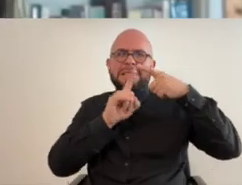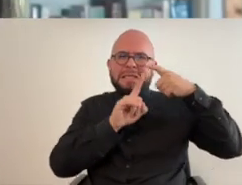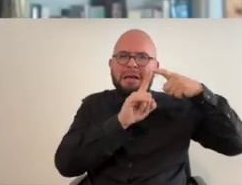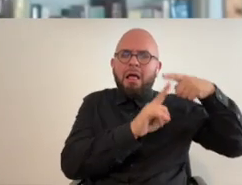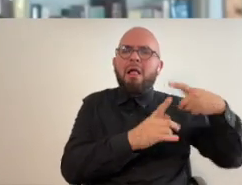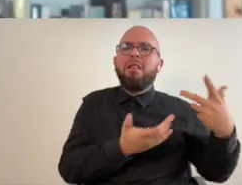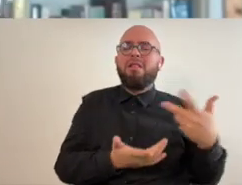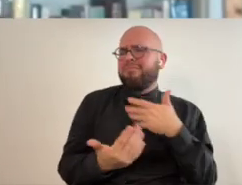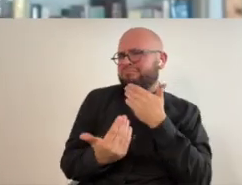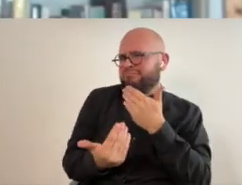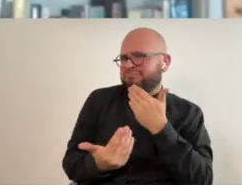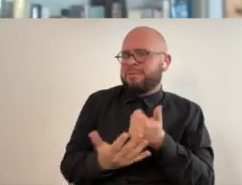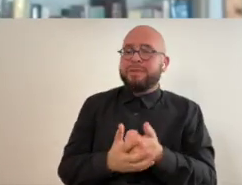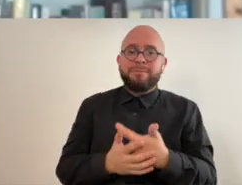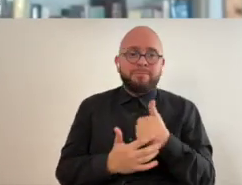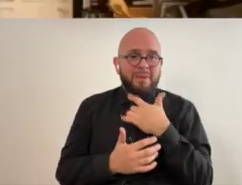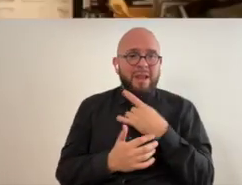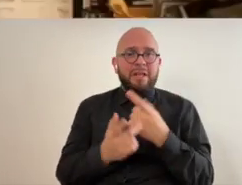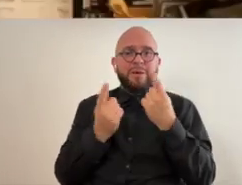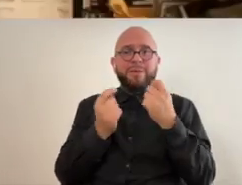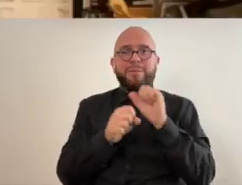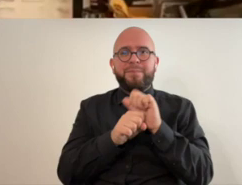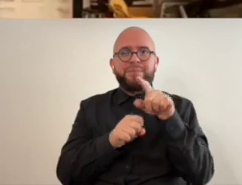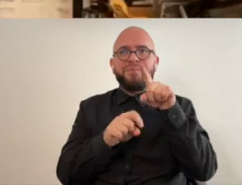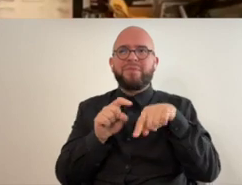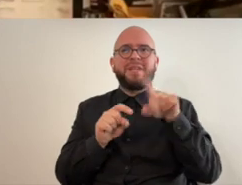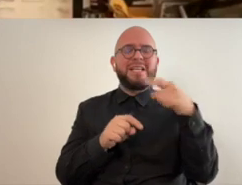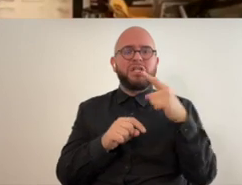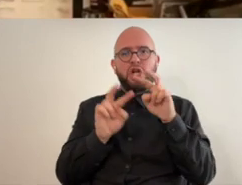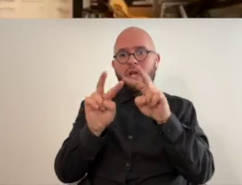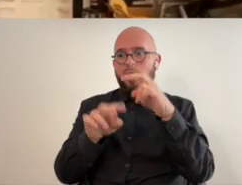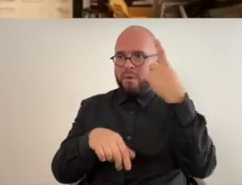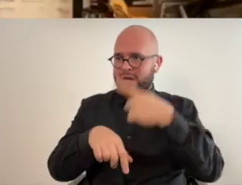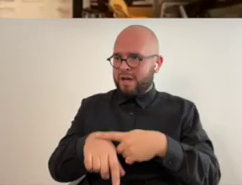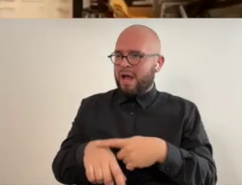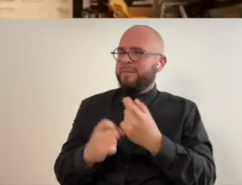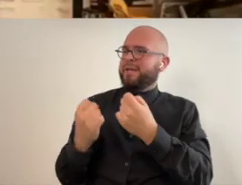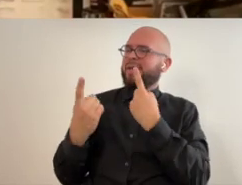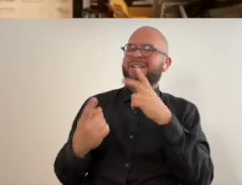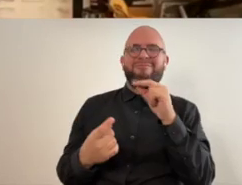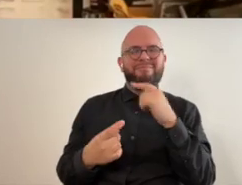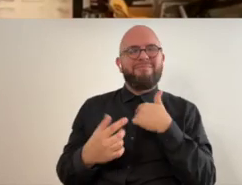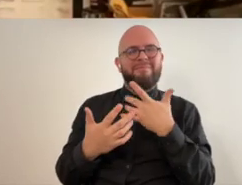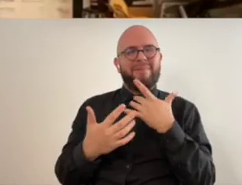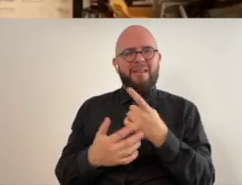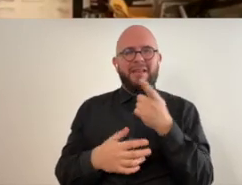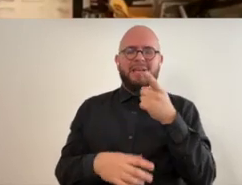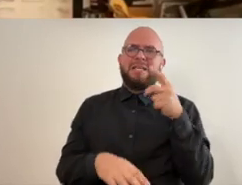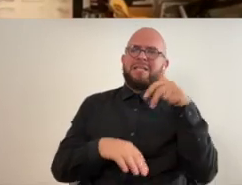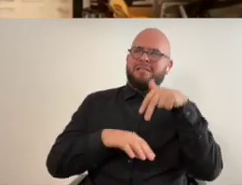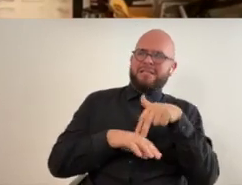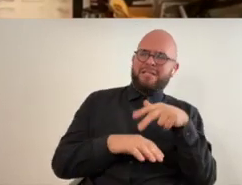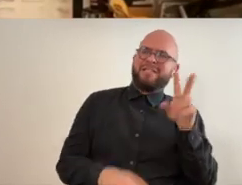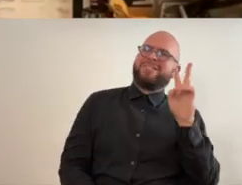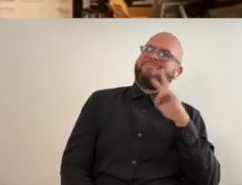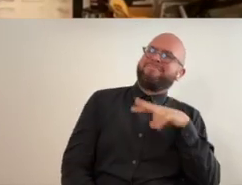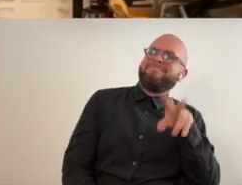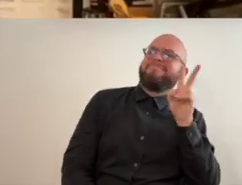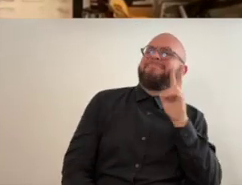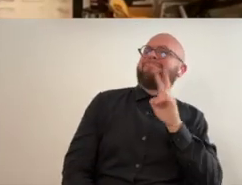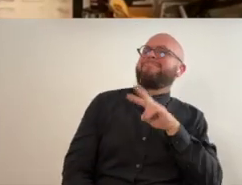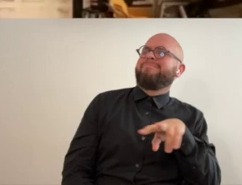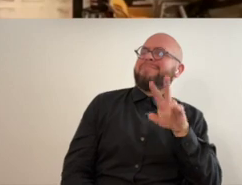and so much detail thank you so much um i like to do work that you can't just look at once and get it